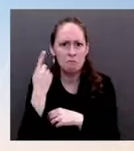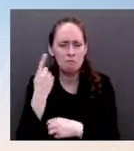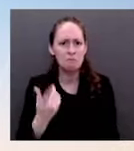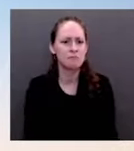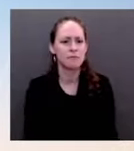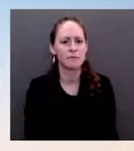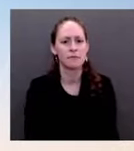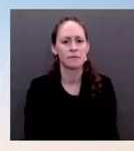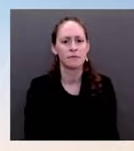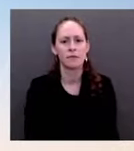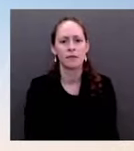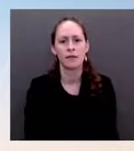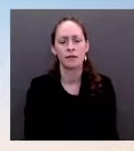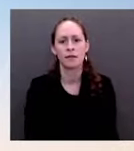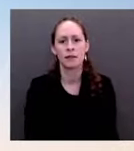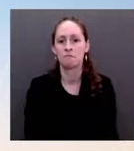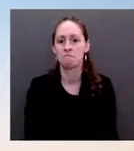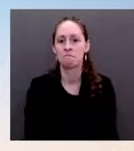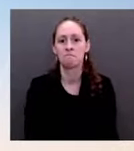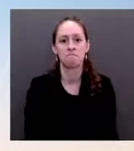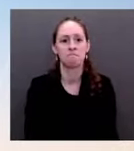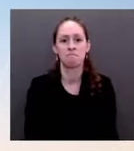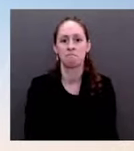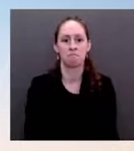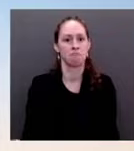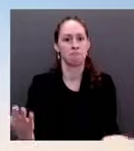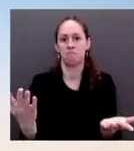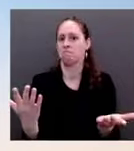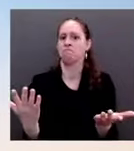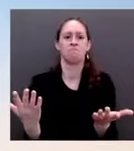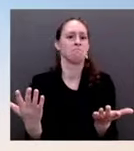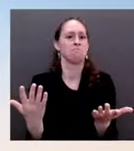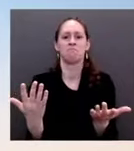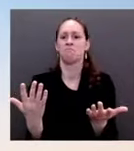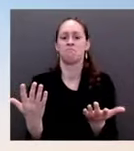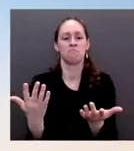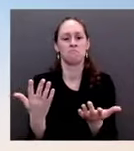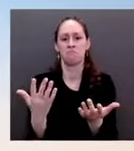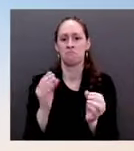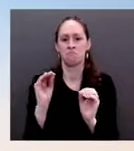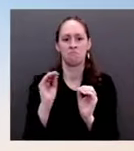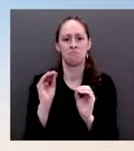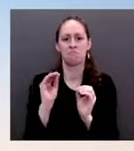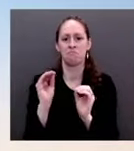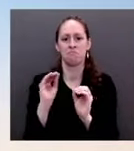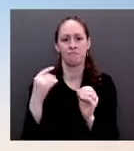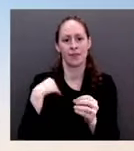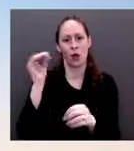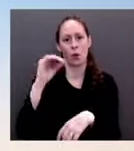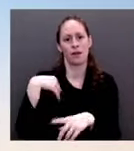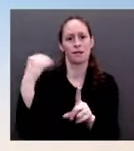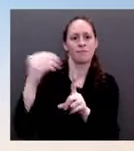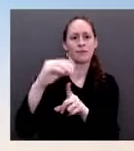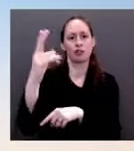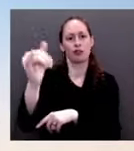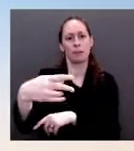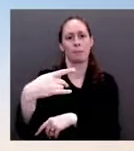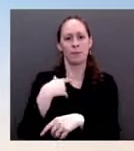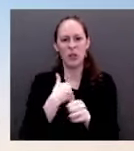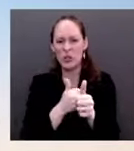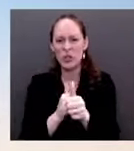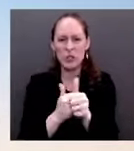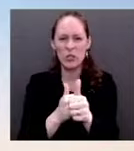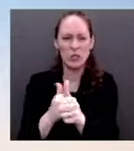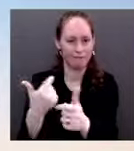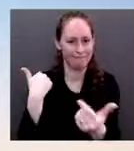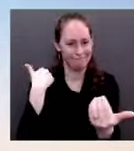countries around the world and track their movements. People can register with the State Department. That's something they do. Or they may choose not to register. Or there might be